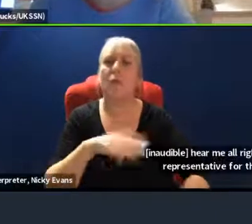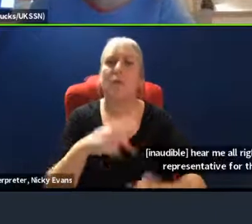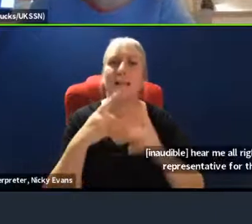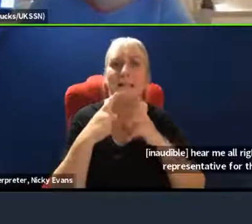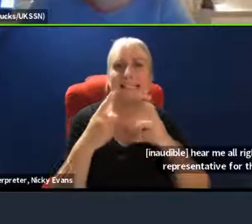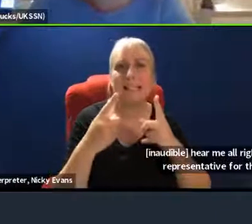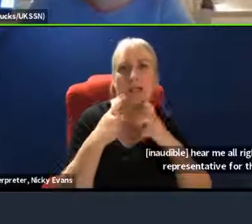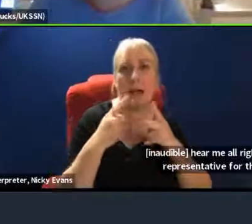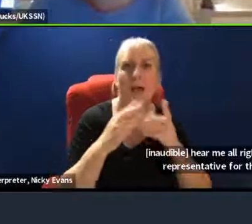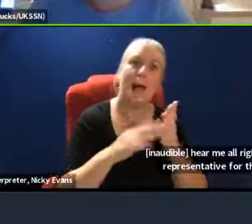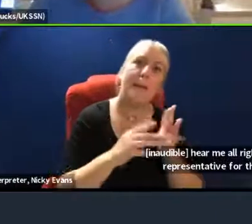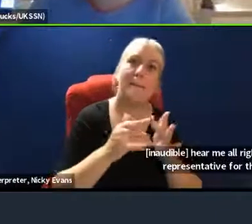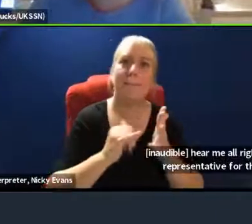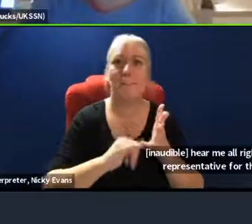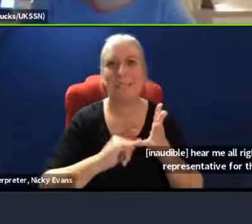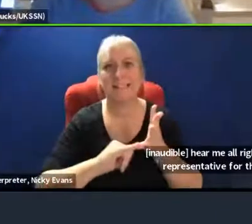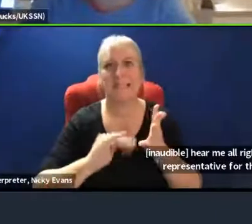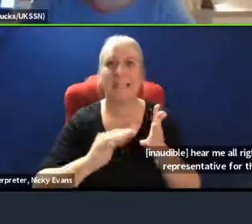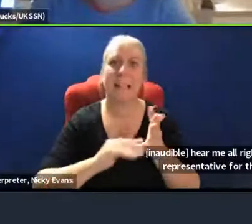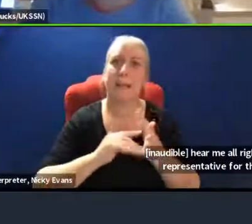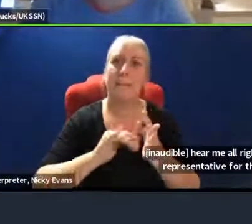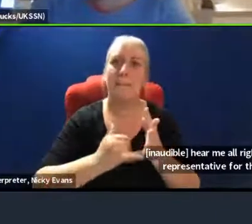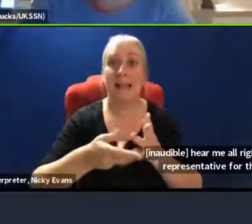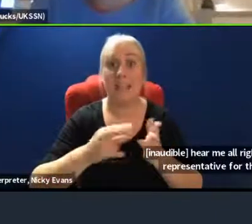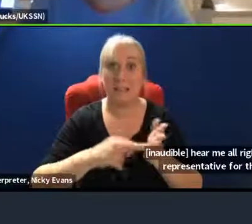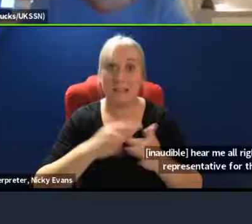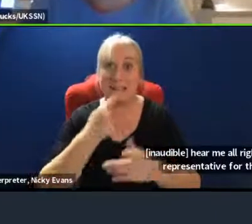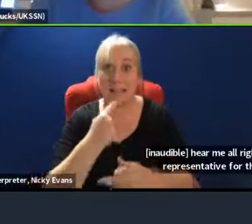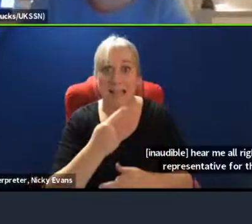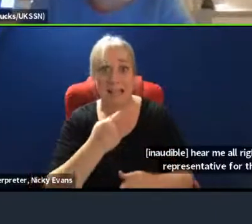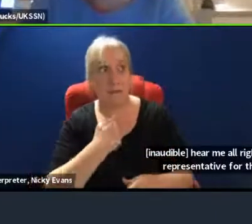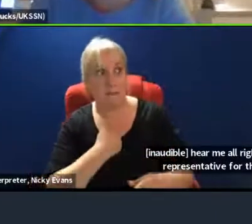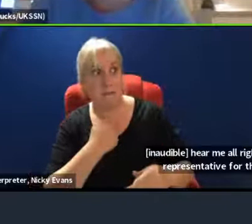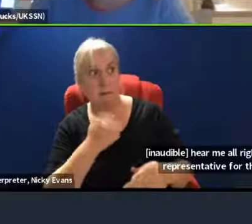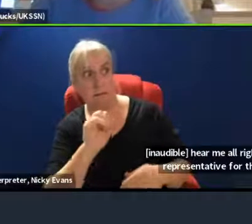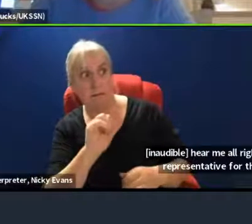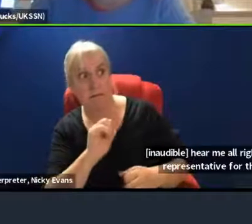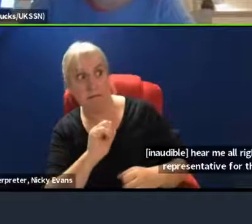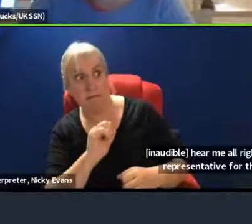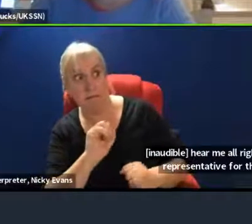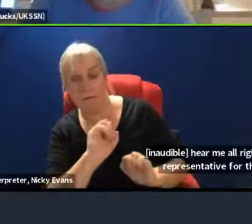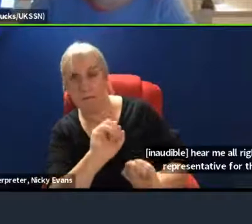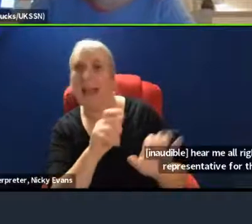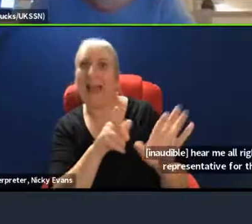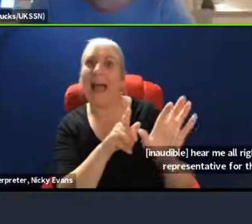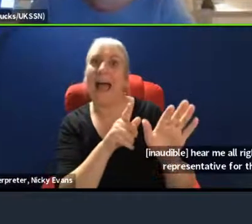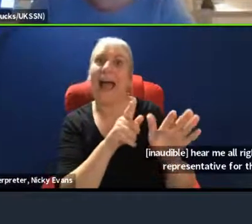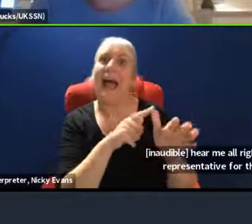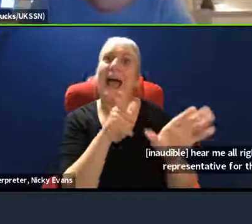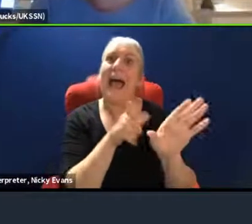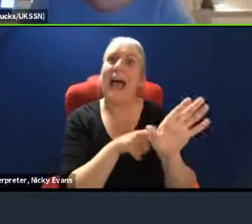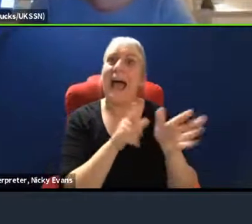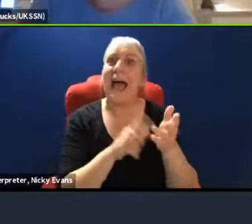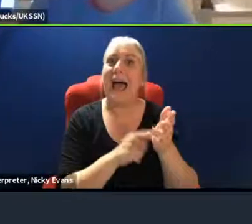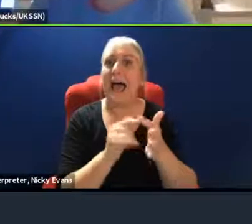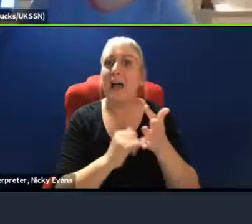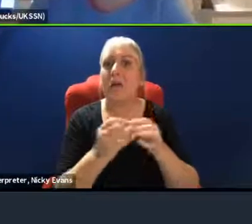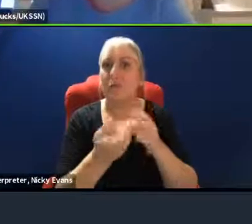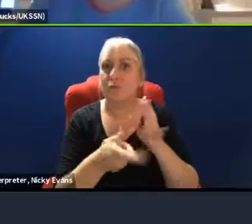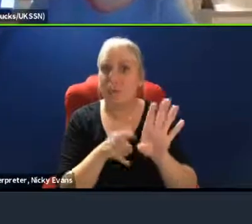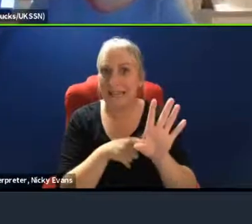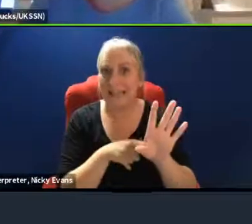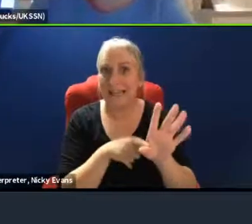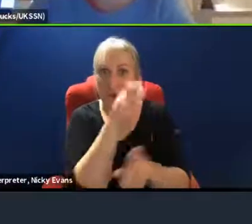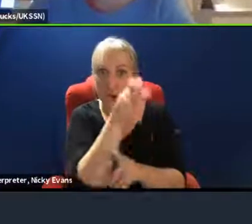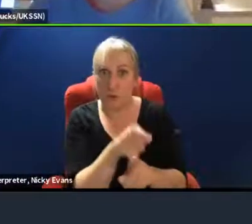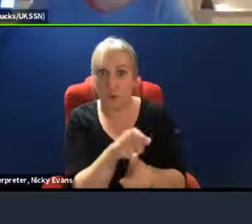Miss Mason, and she said that the Aylesbury High School student had to pull out from the Glasgow trip and asked if she wanted